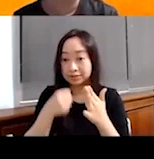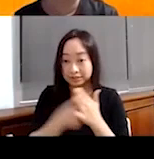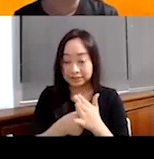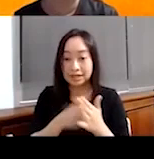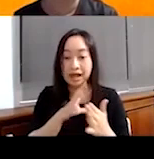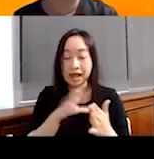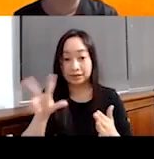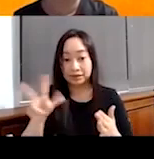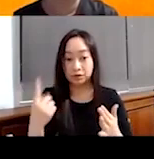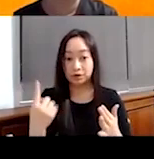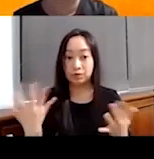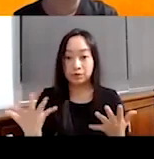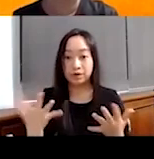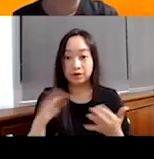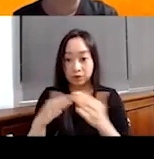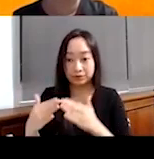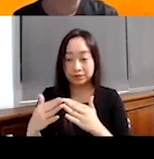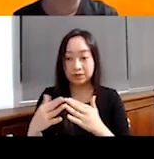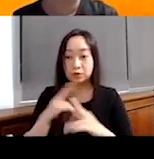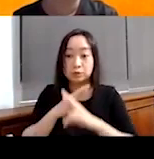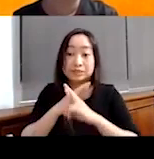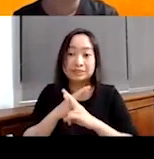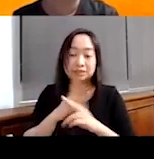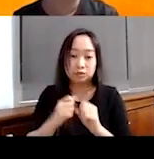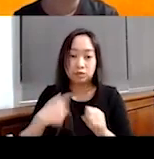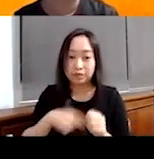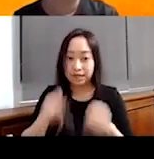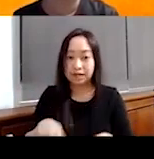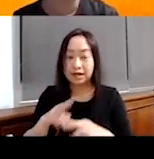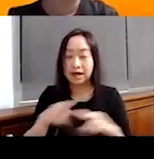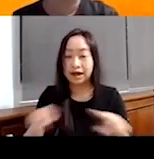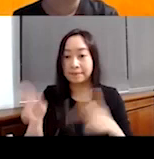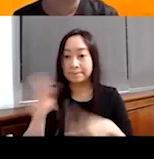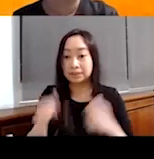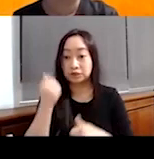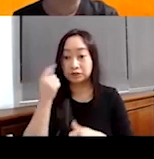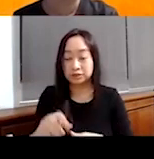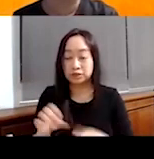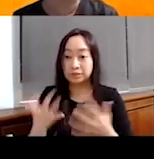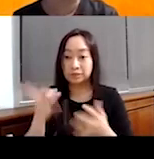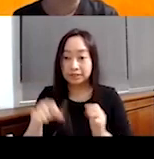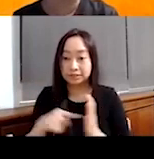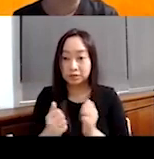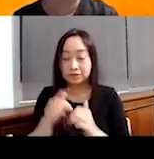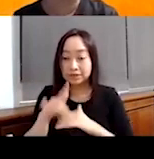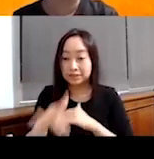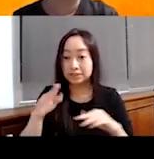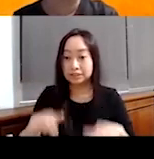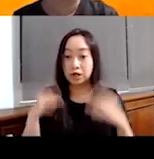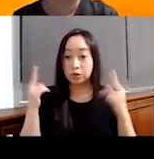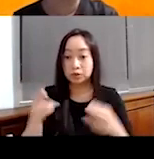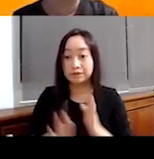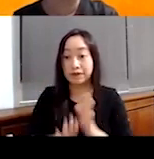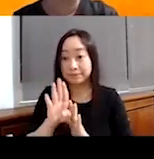And the third one is in community resilience. And so we can, we can unpack each of those. So perhaps we can start with early childhood development. Um,